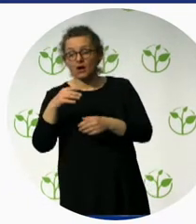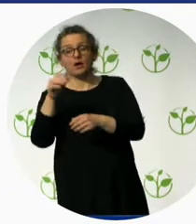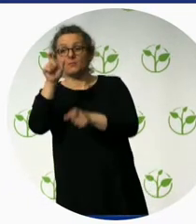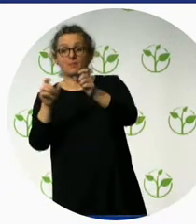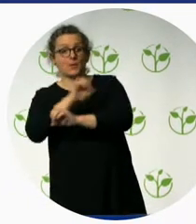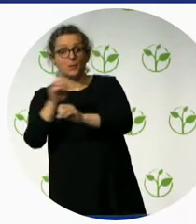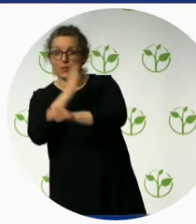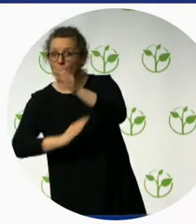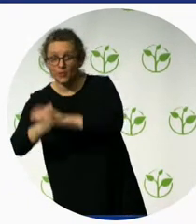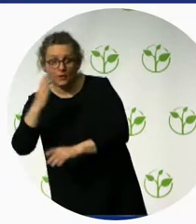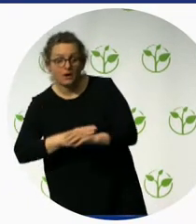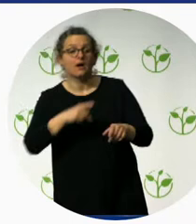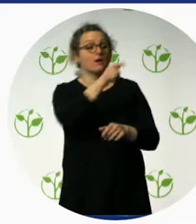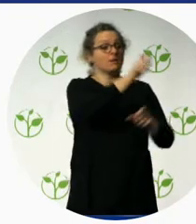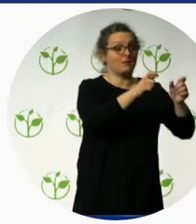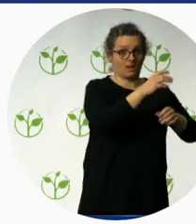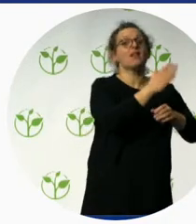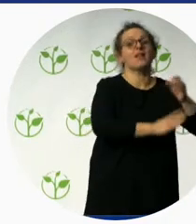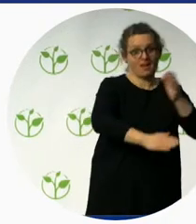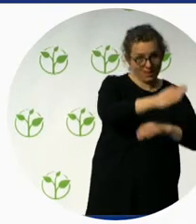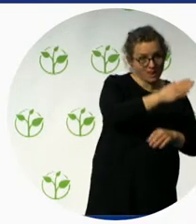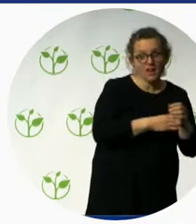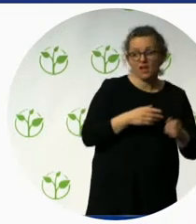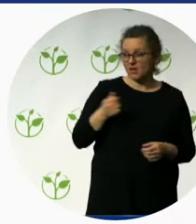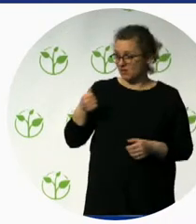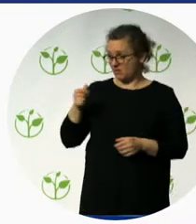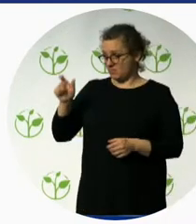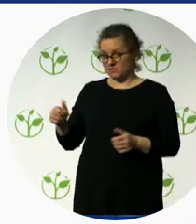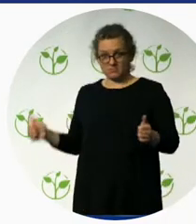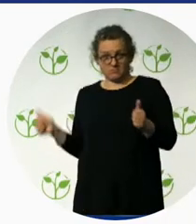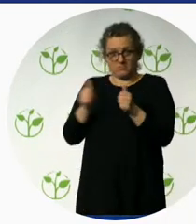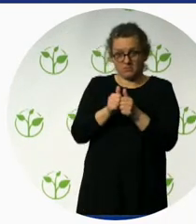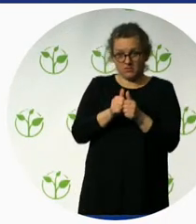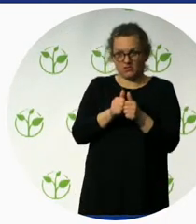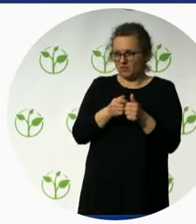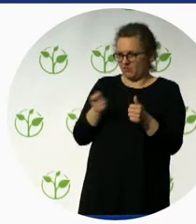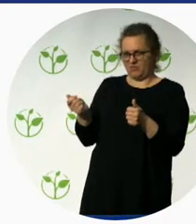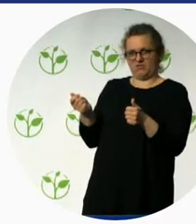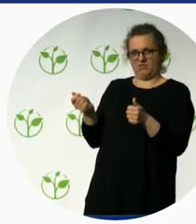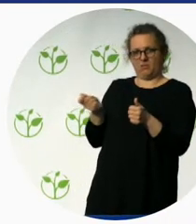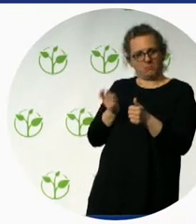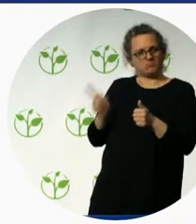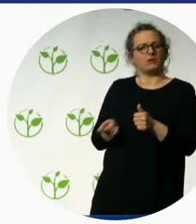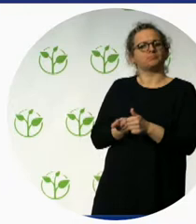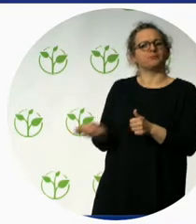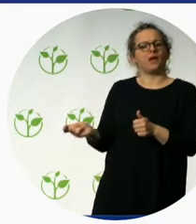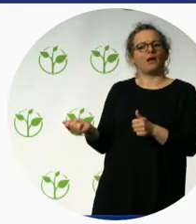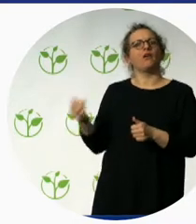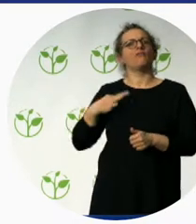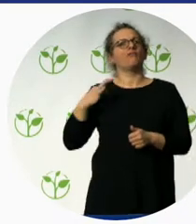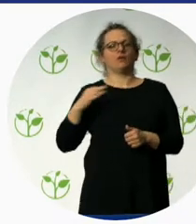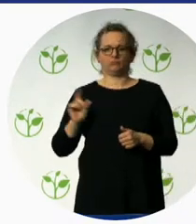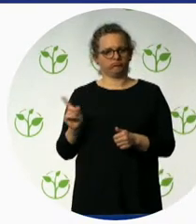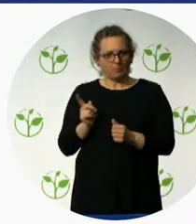travel buddy concept. Then we have a gift to a program in which people who cannot afford. Because through the travel buddy